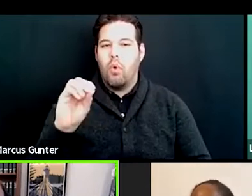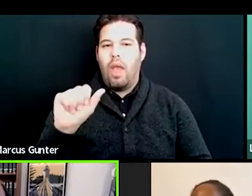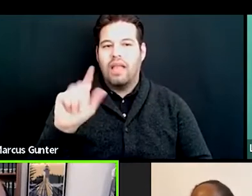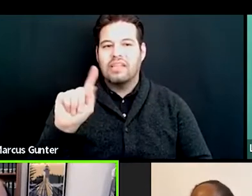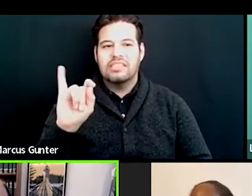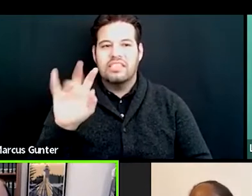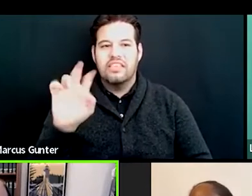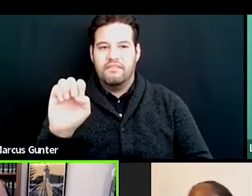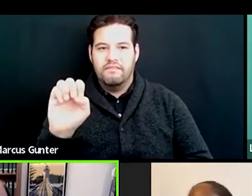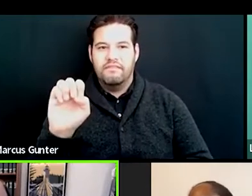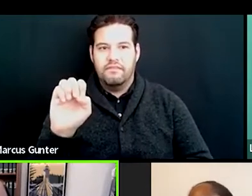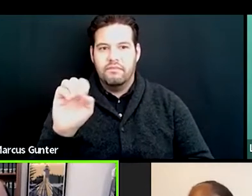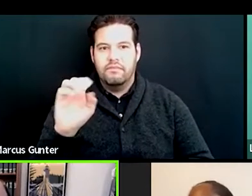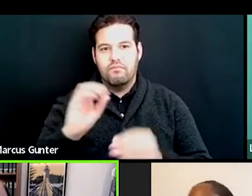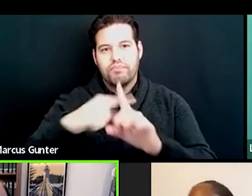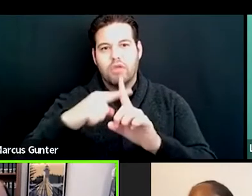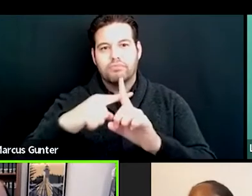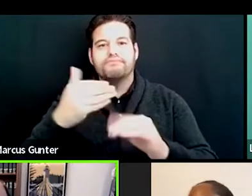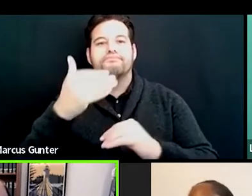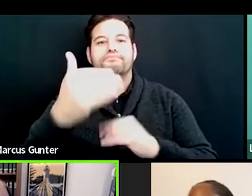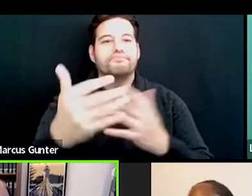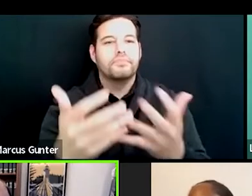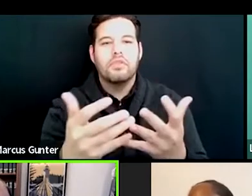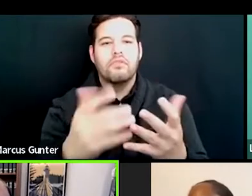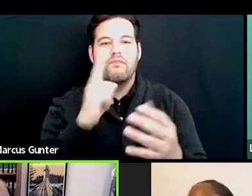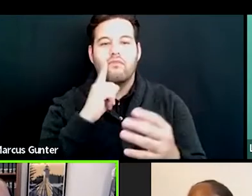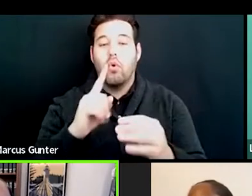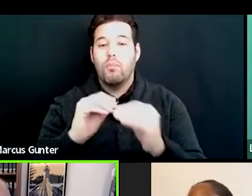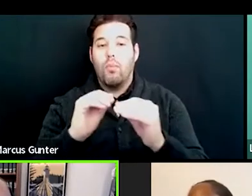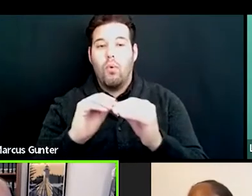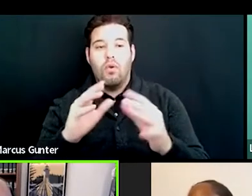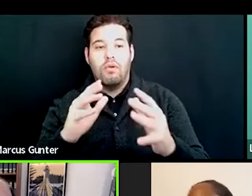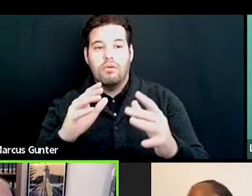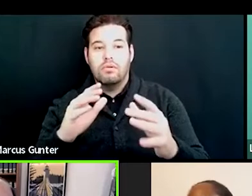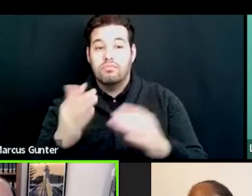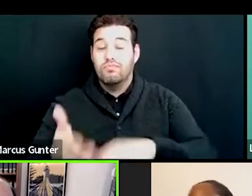to help improve access, uh, to all people in the building.